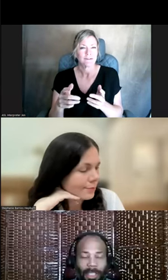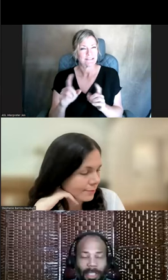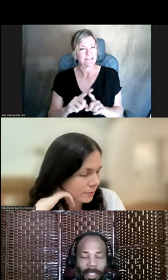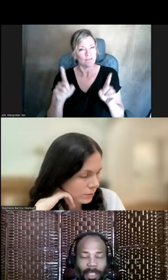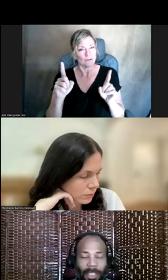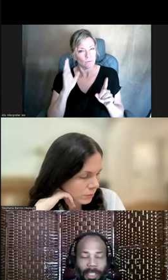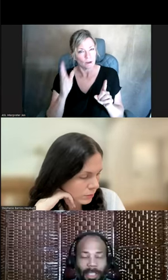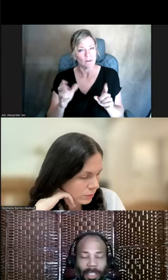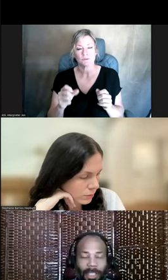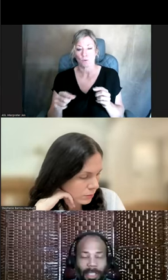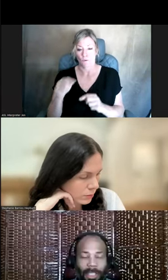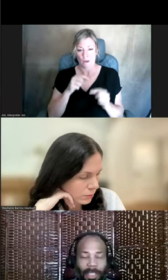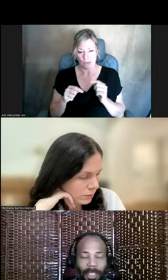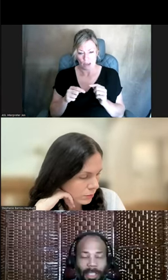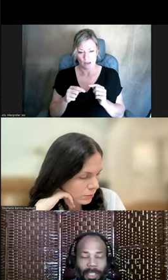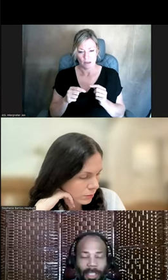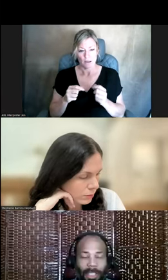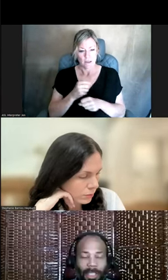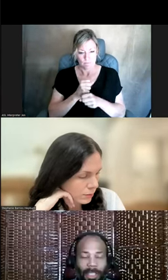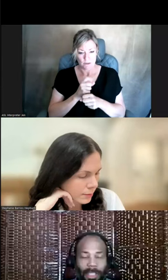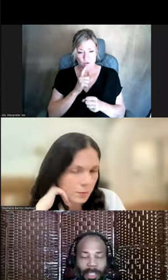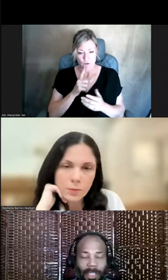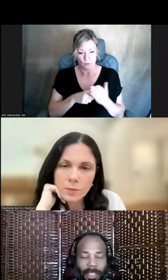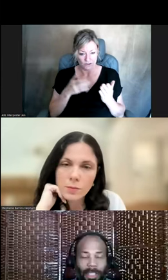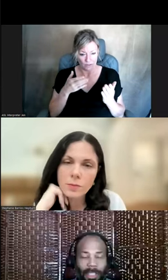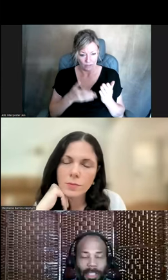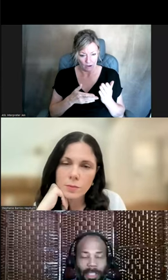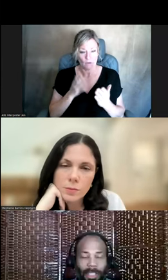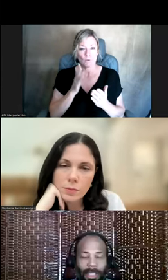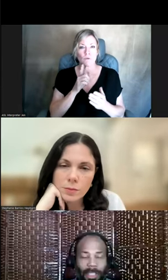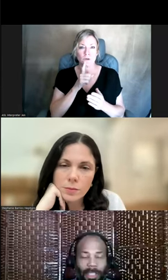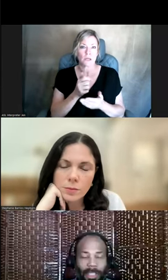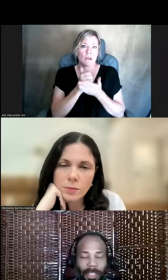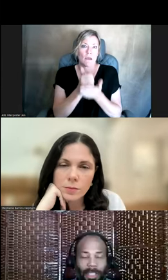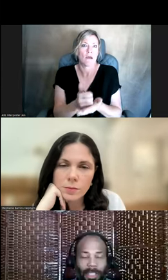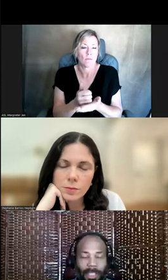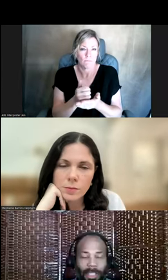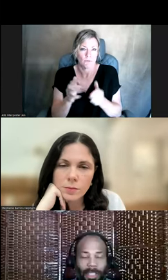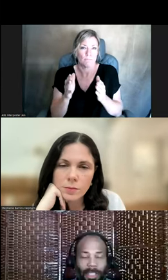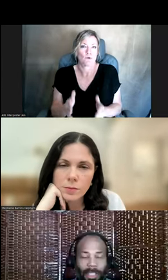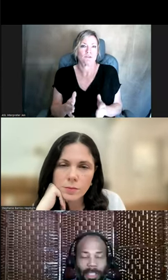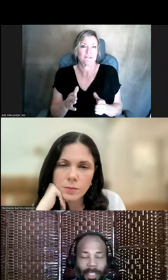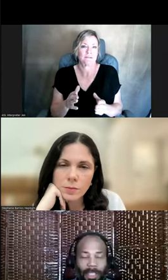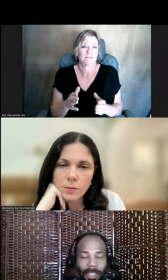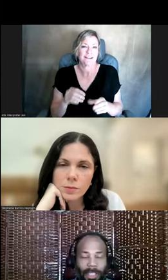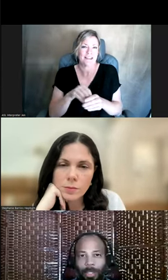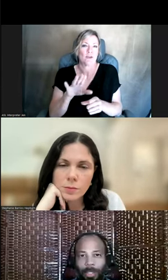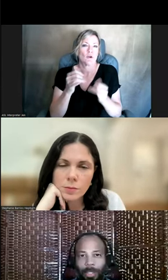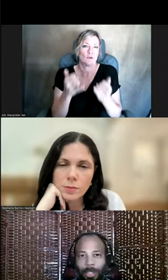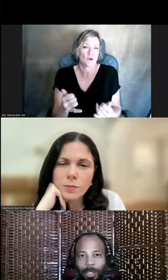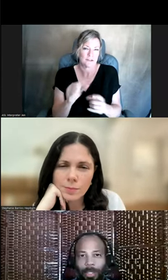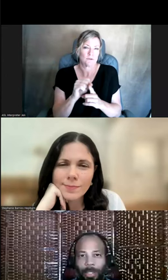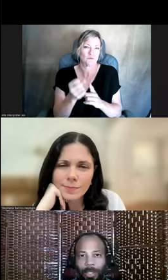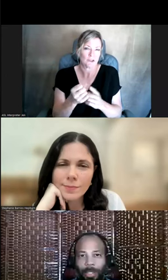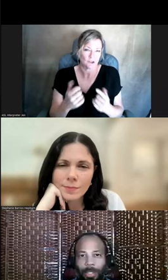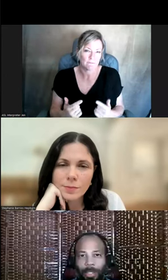sure that the things that are there are the things that are going to be really impactful for the person as they currently are in their current life,